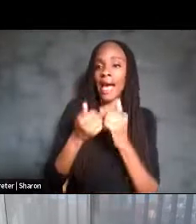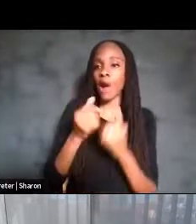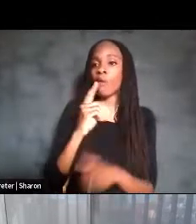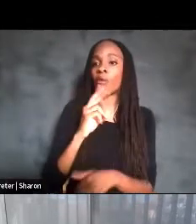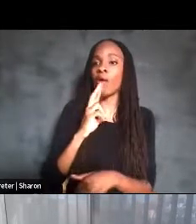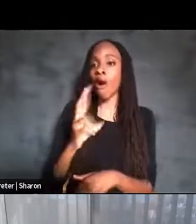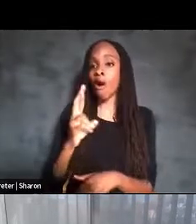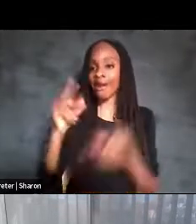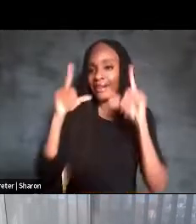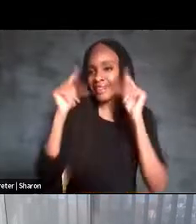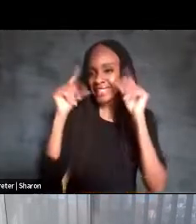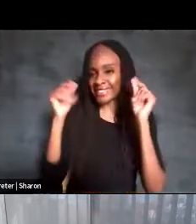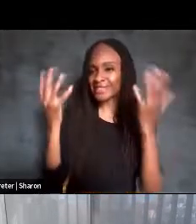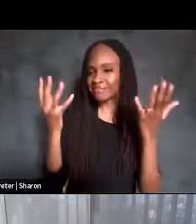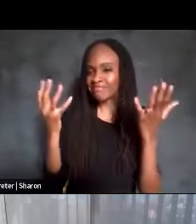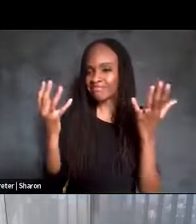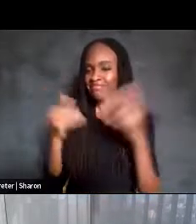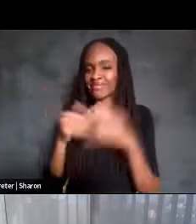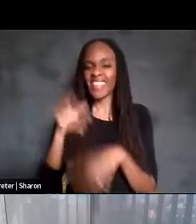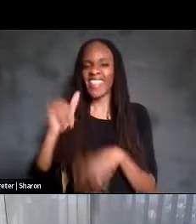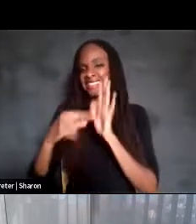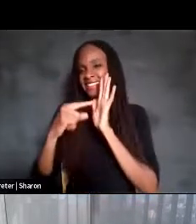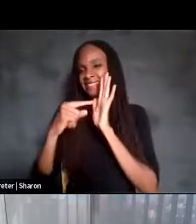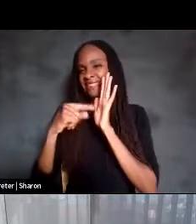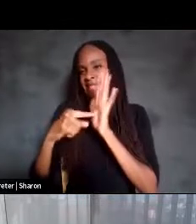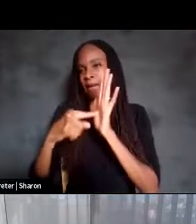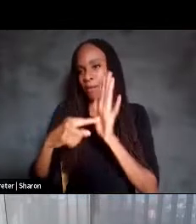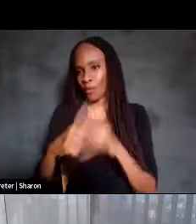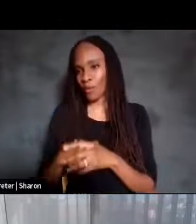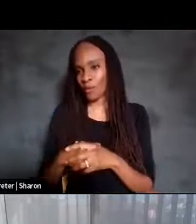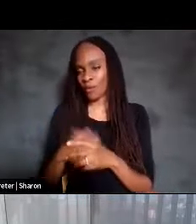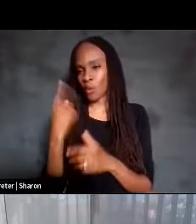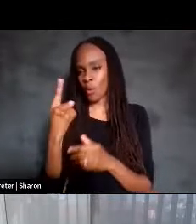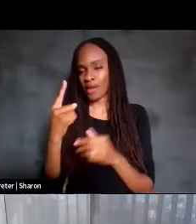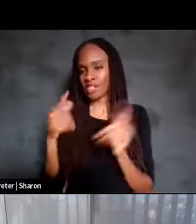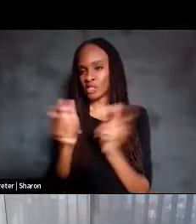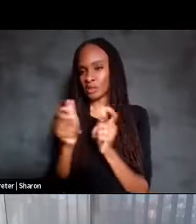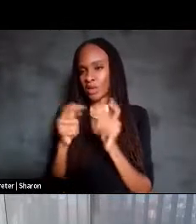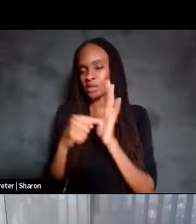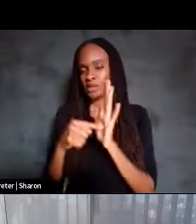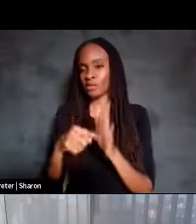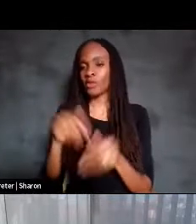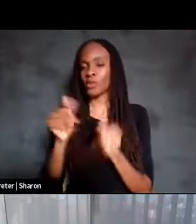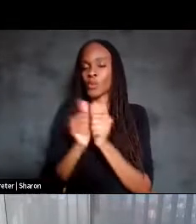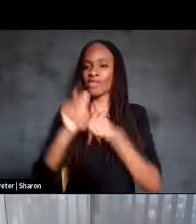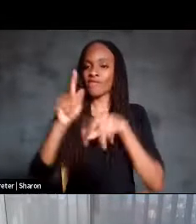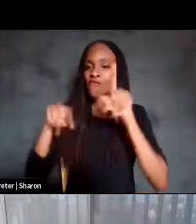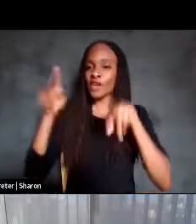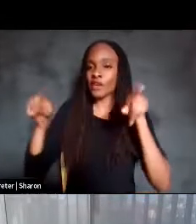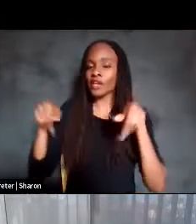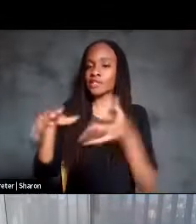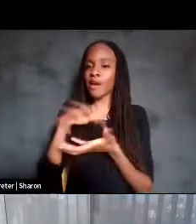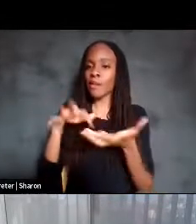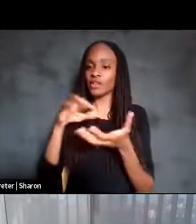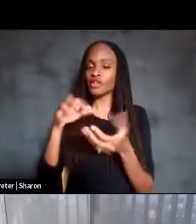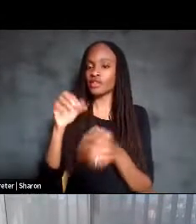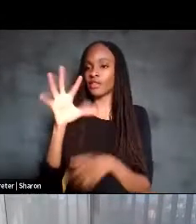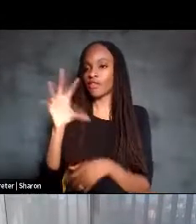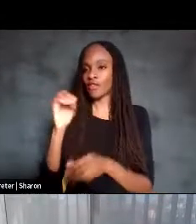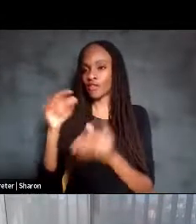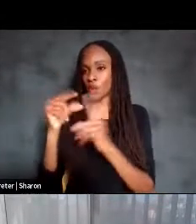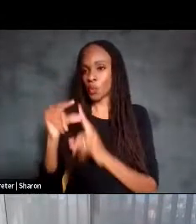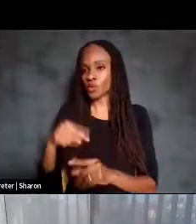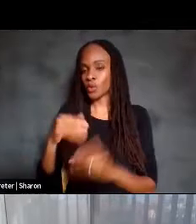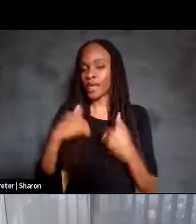an example of just the various, just one small example of the various combinations of the 50 words that we had and how some